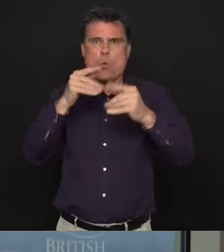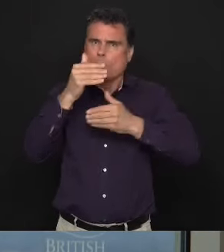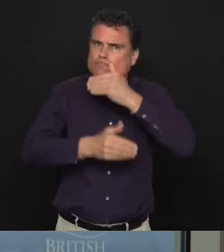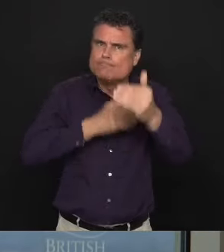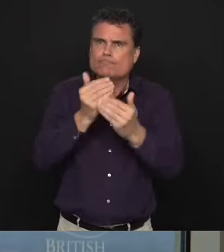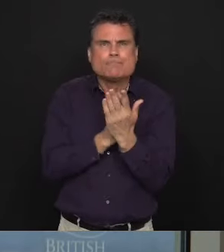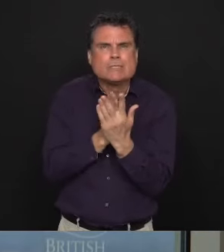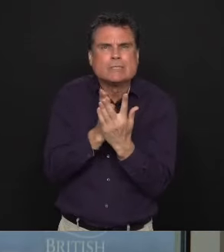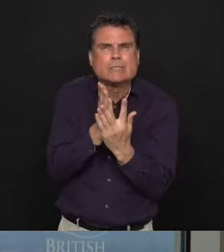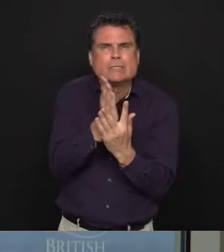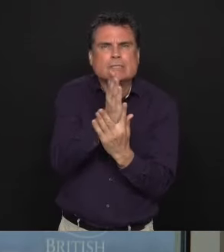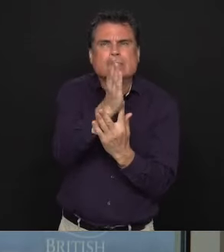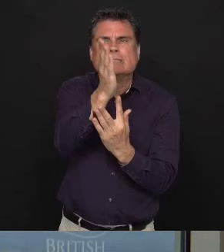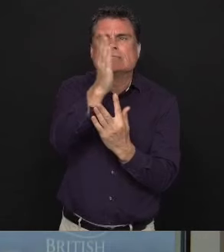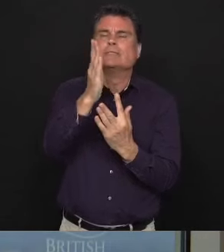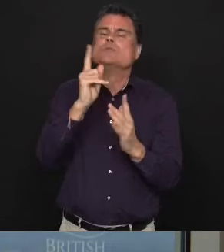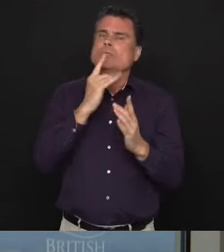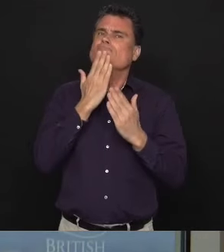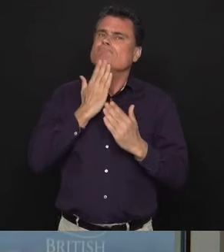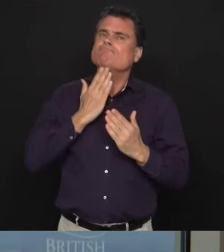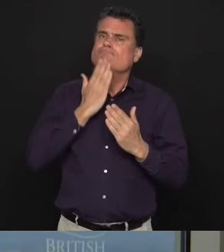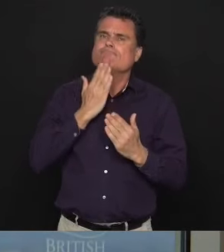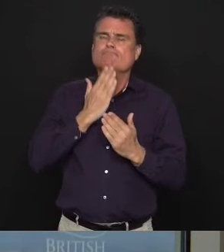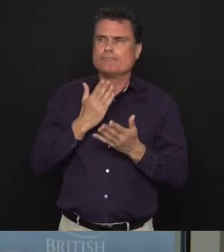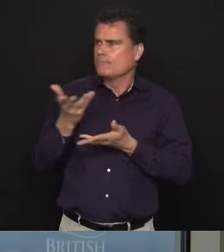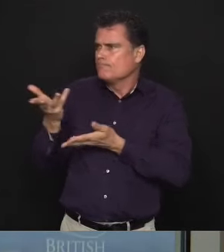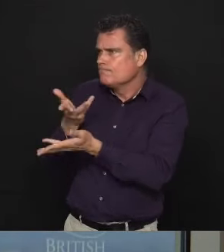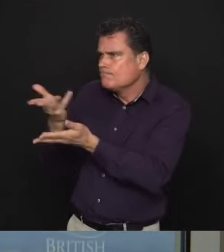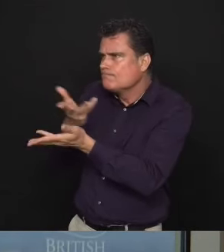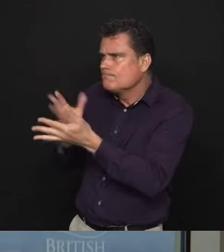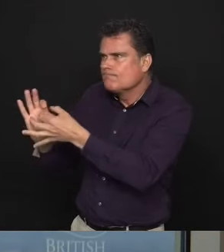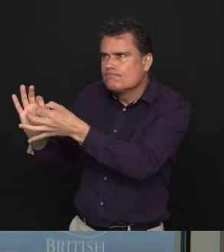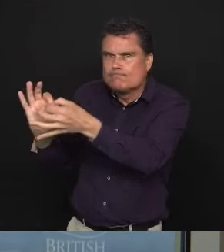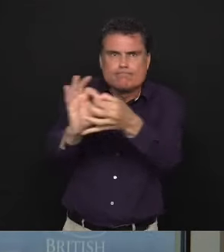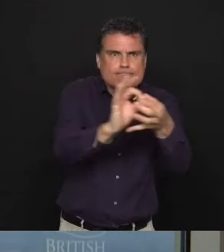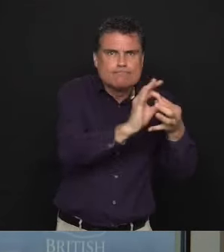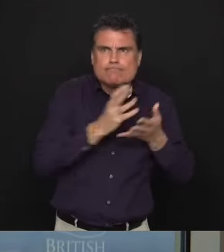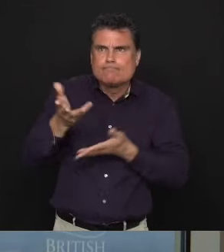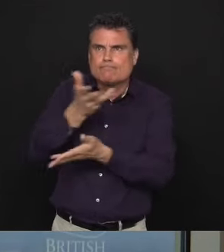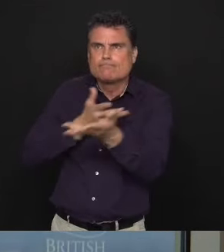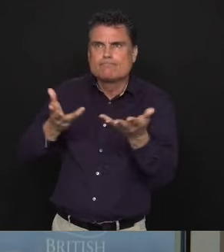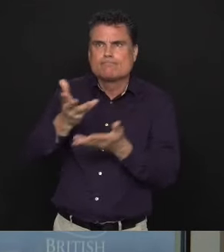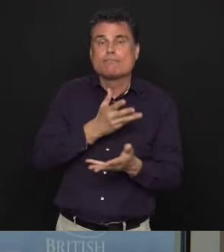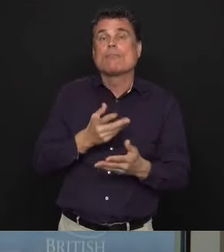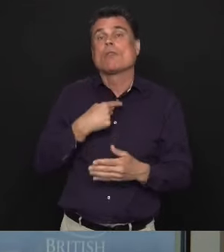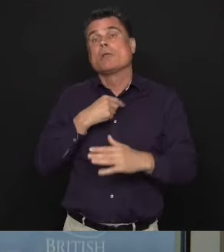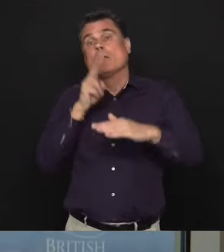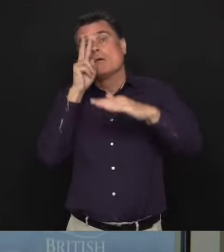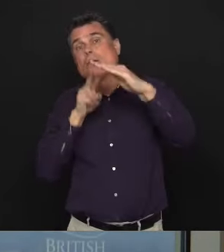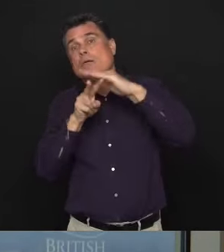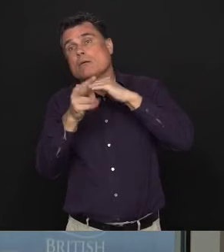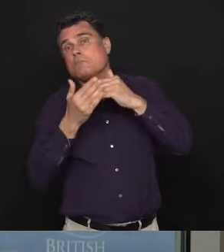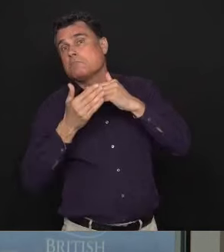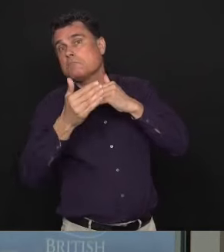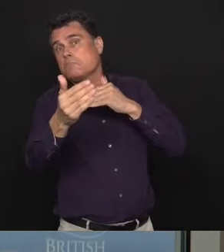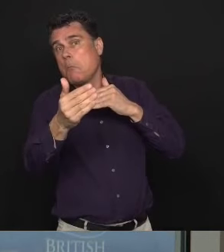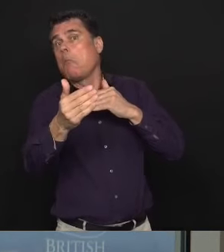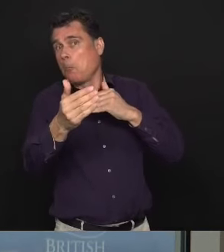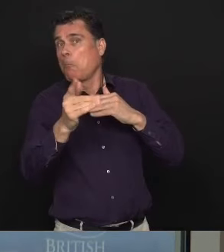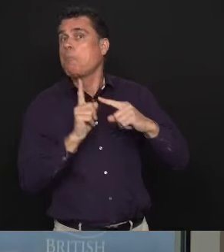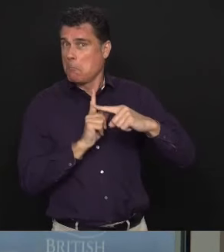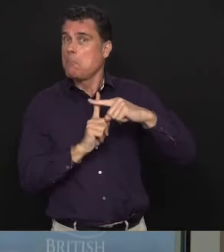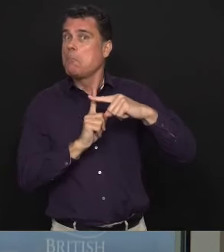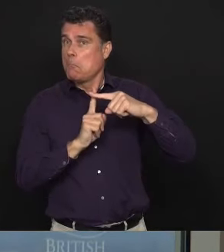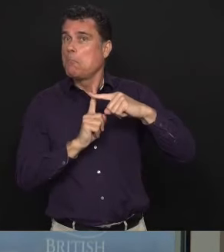a growing optimism about our future and we have reason to be optimistic. BC is flattening the curve. Through